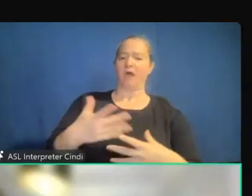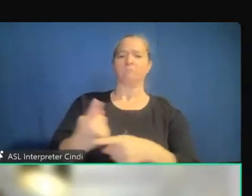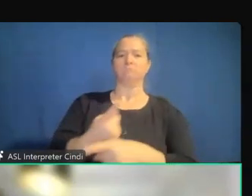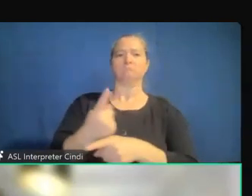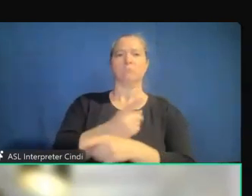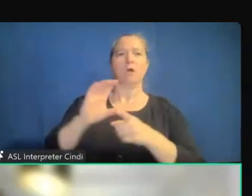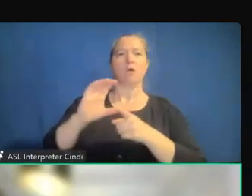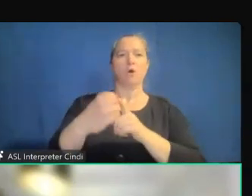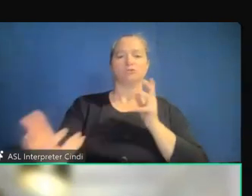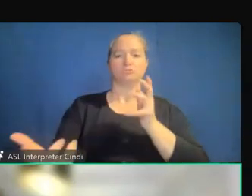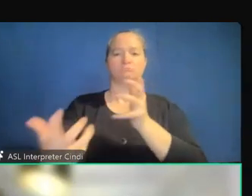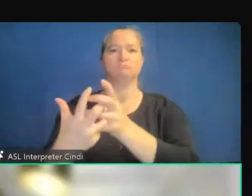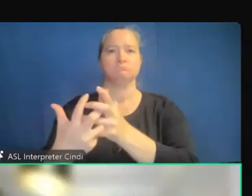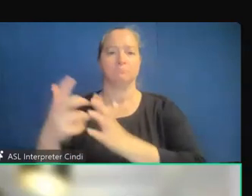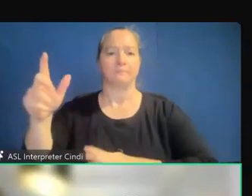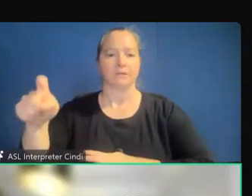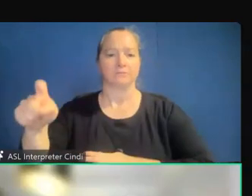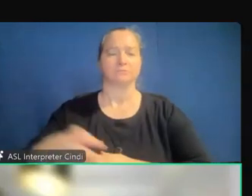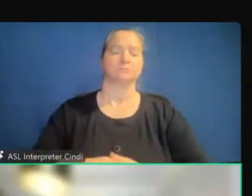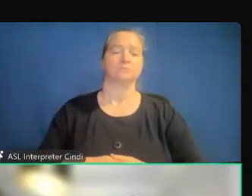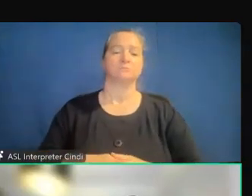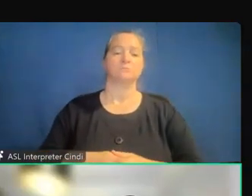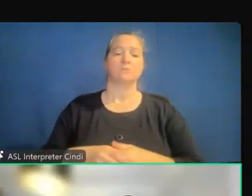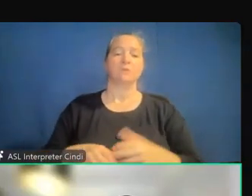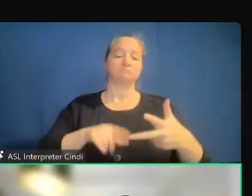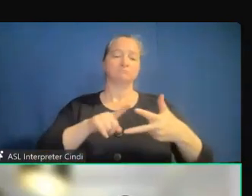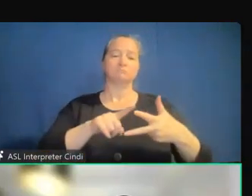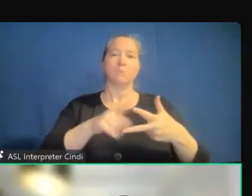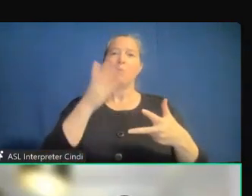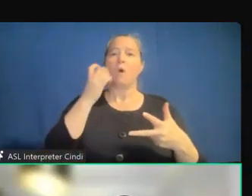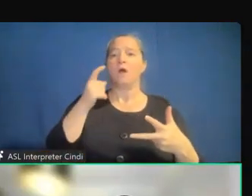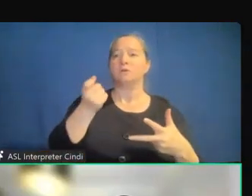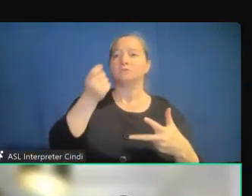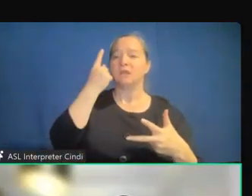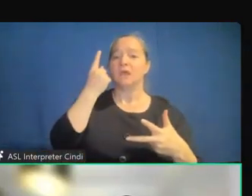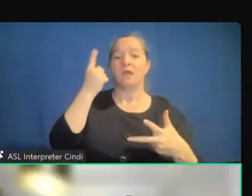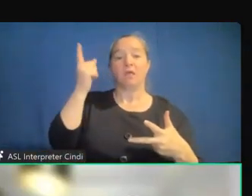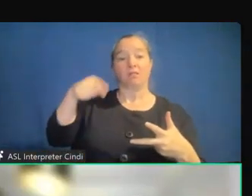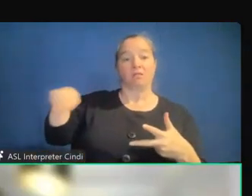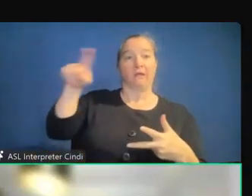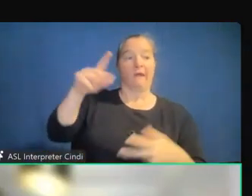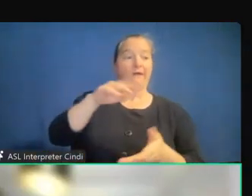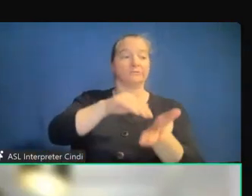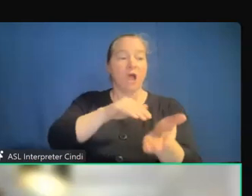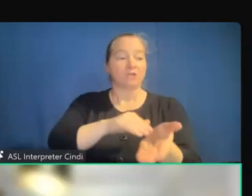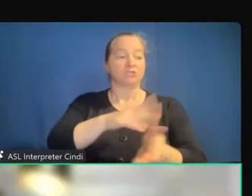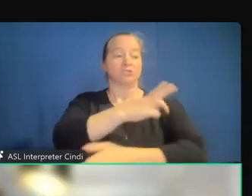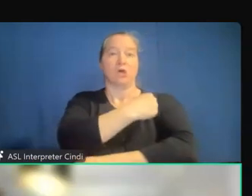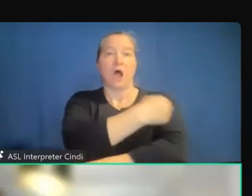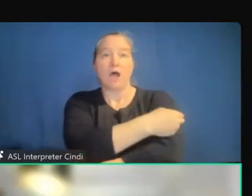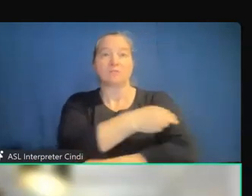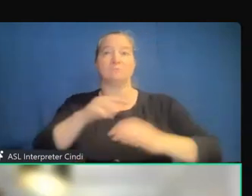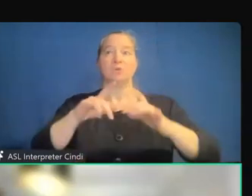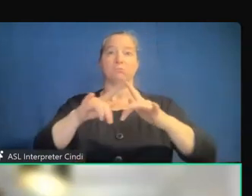want you to gain a better understanding of the effective communication obligations under the federal civil